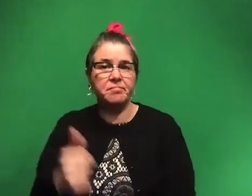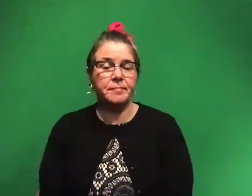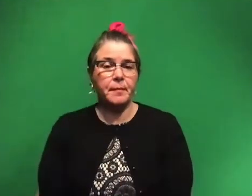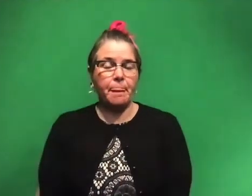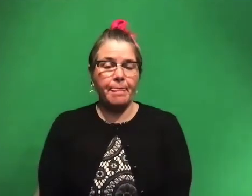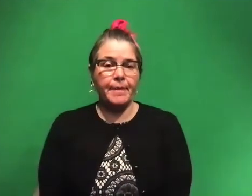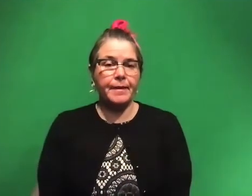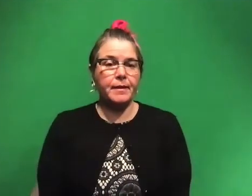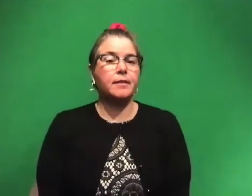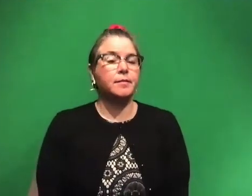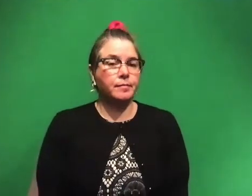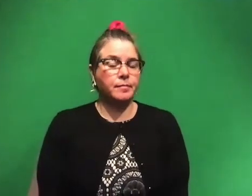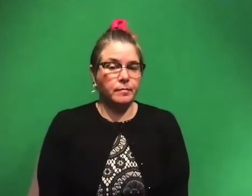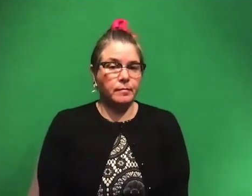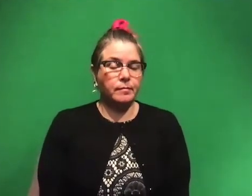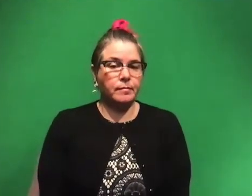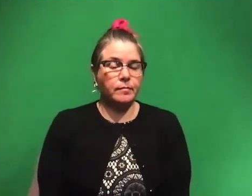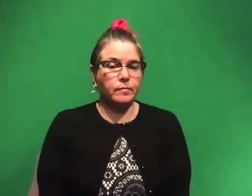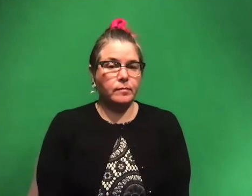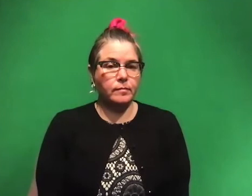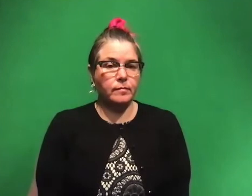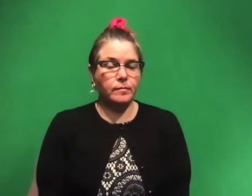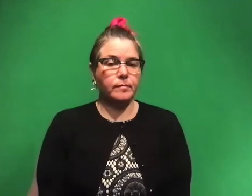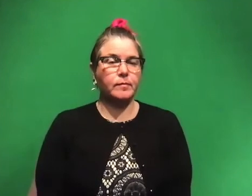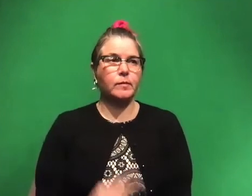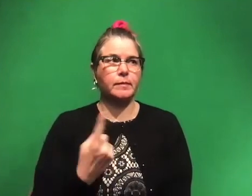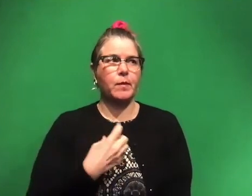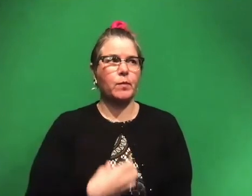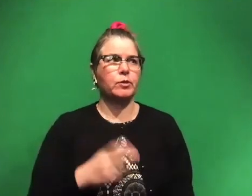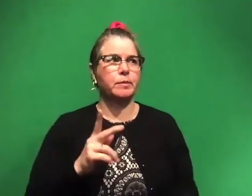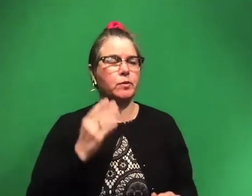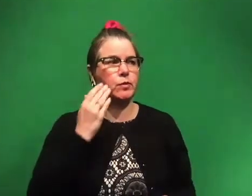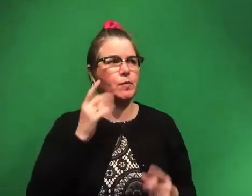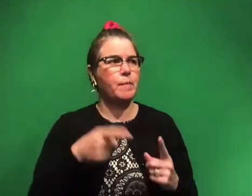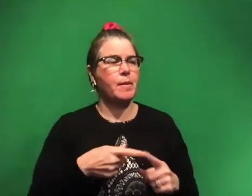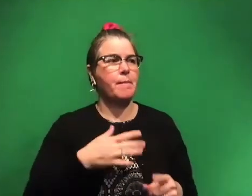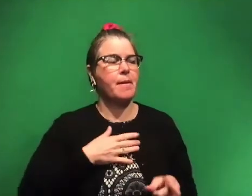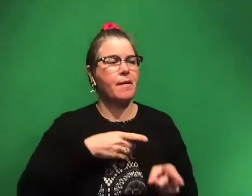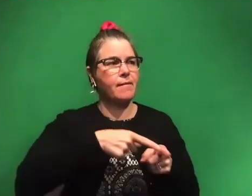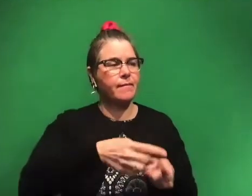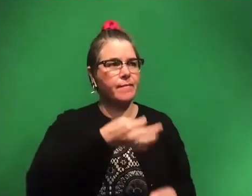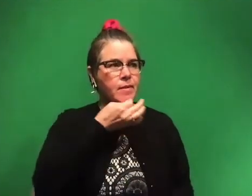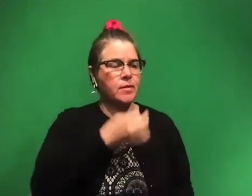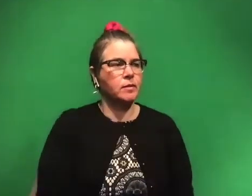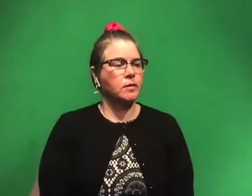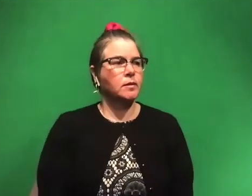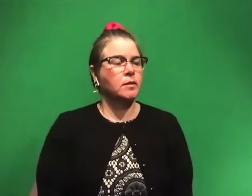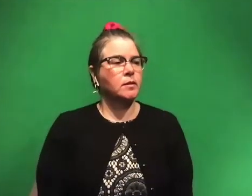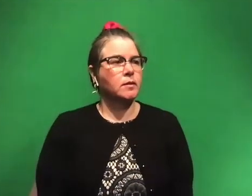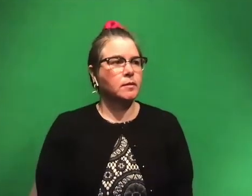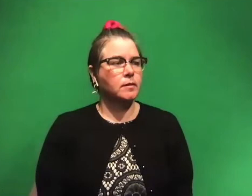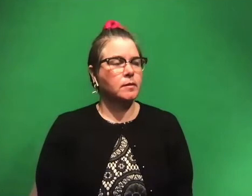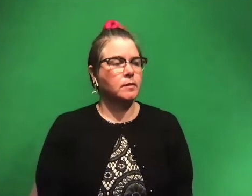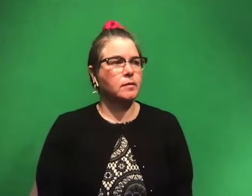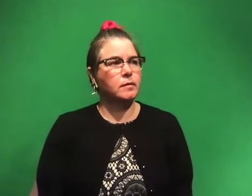Oh, okay. Um, so something I wish people knew about my field is that you